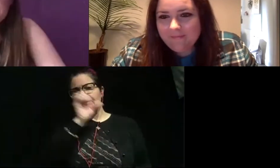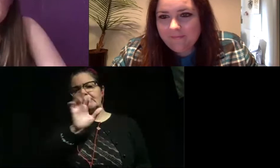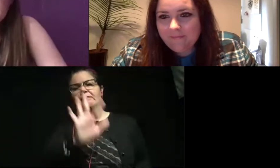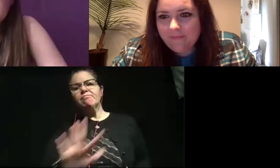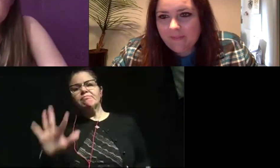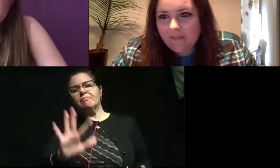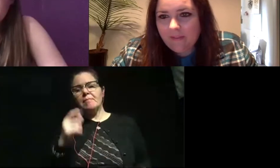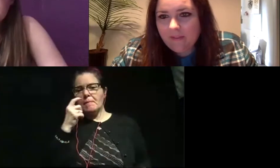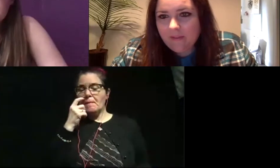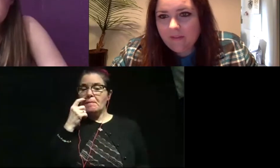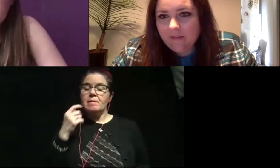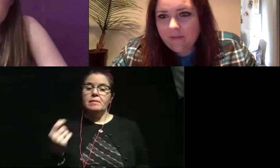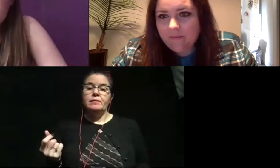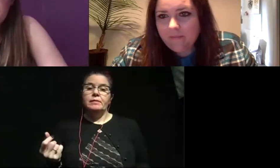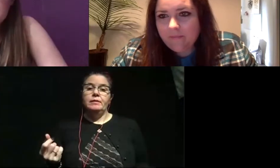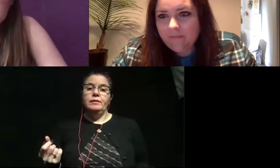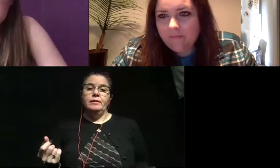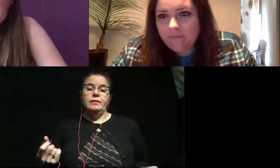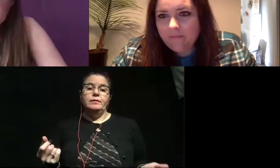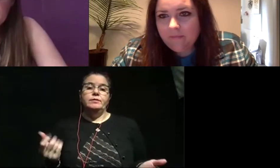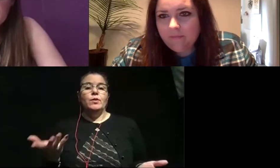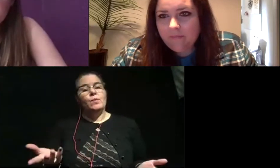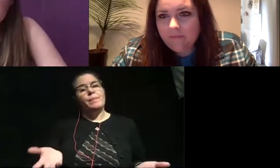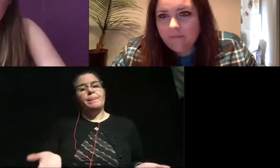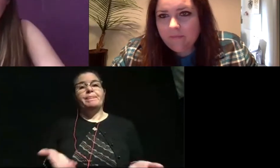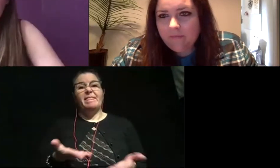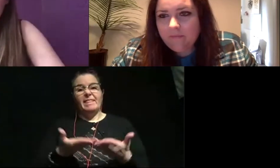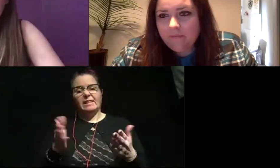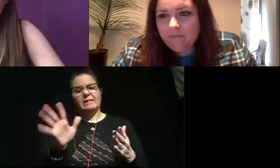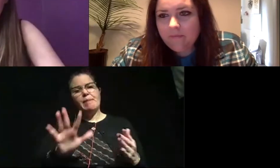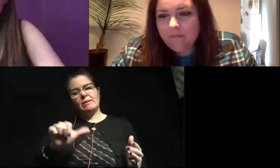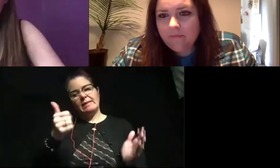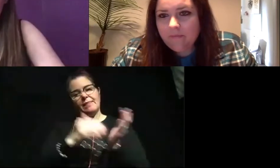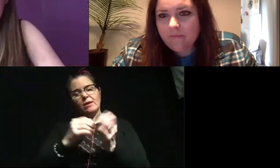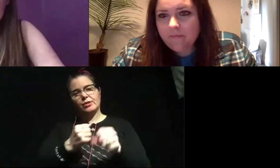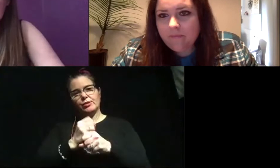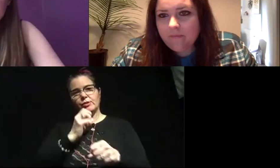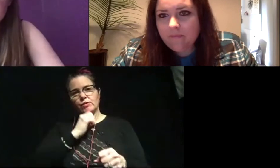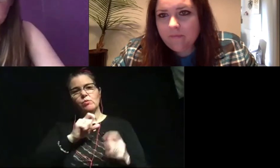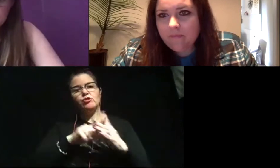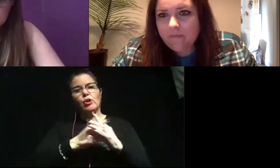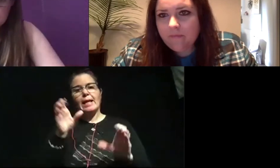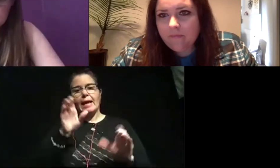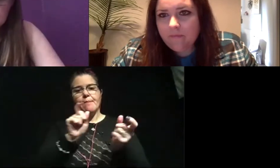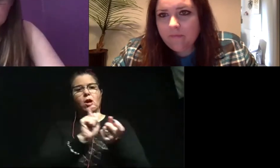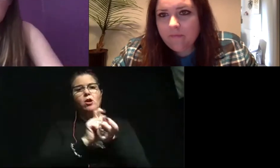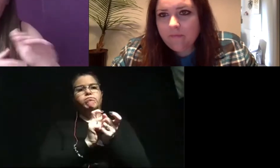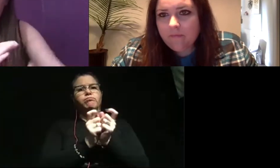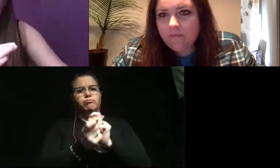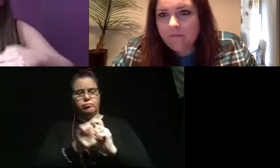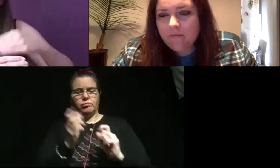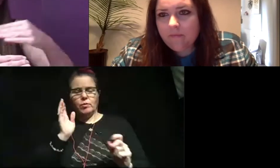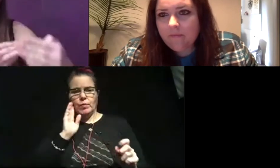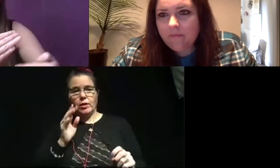Okay. So things that are about 10,000 years old will start to undergo chemical changes. And